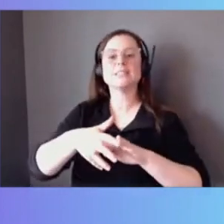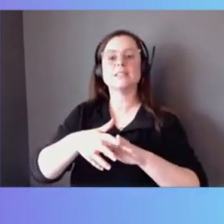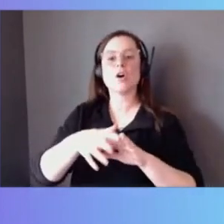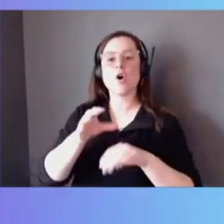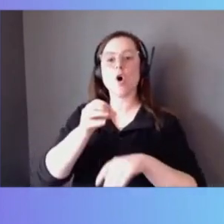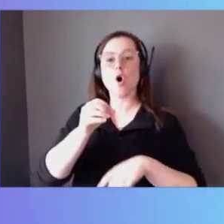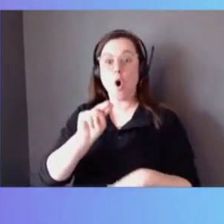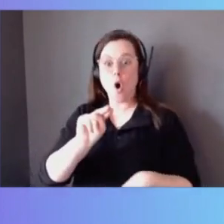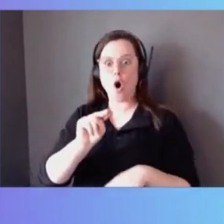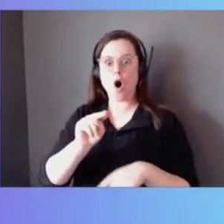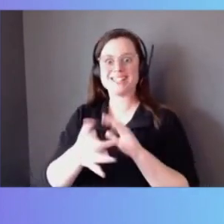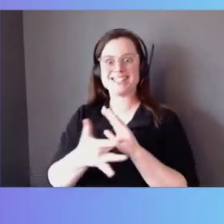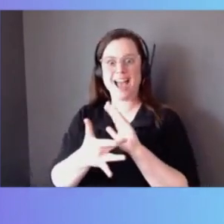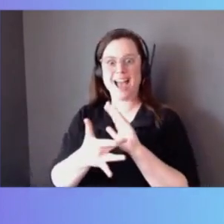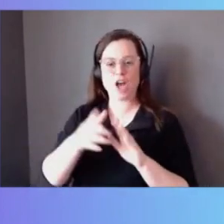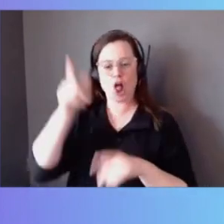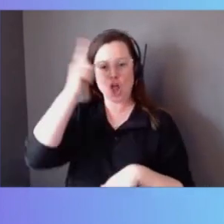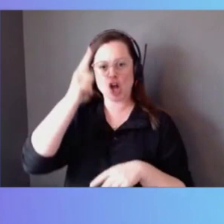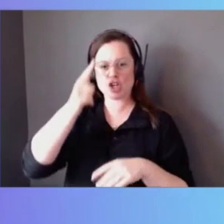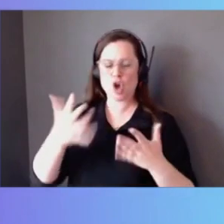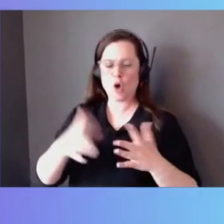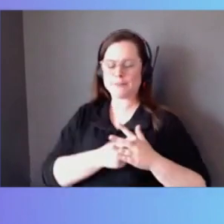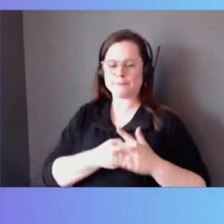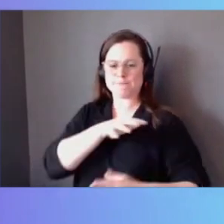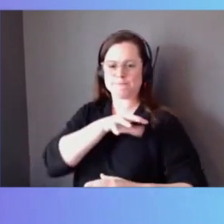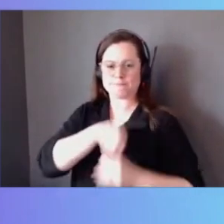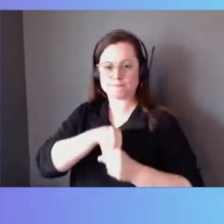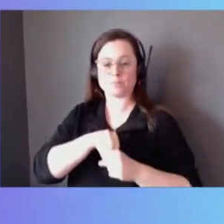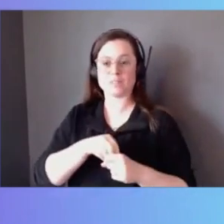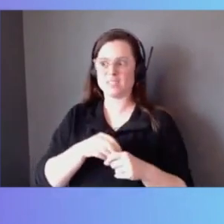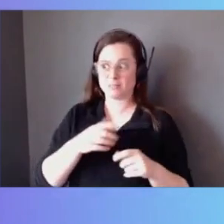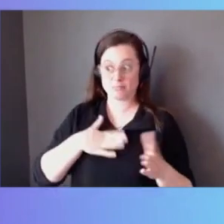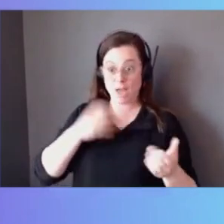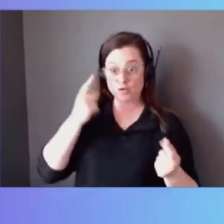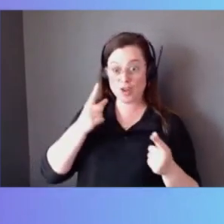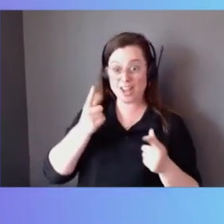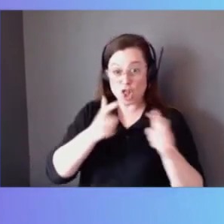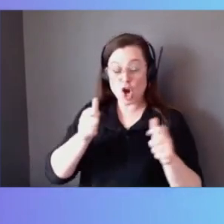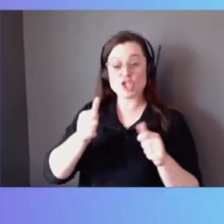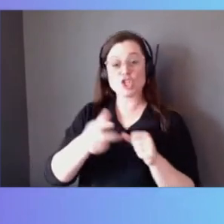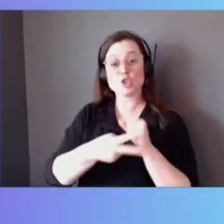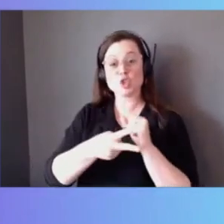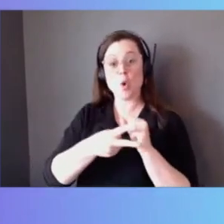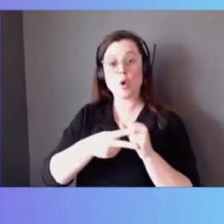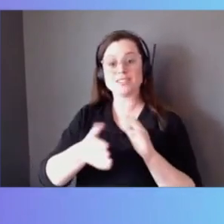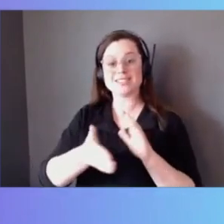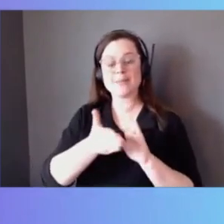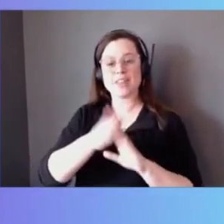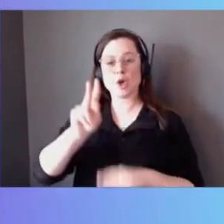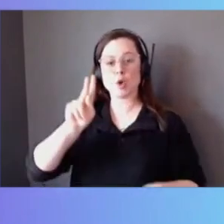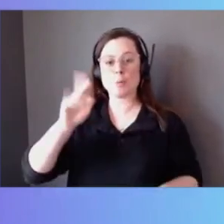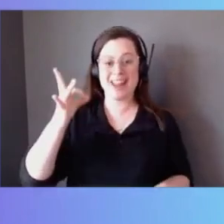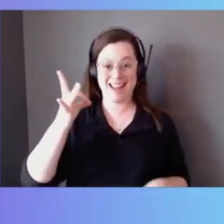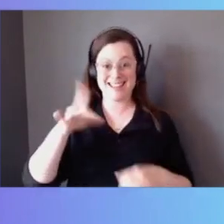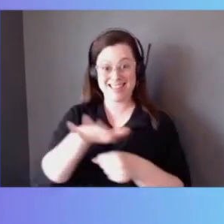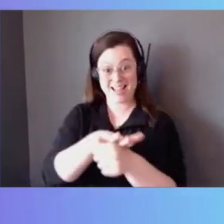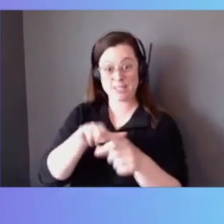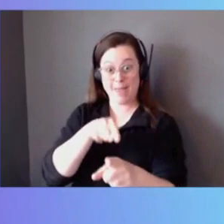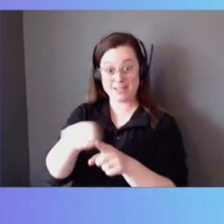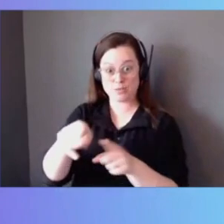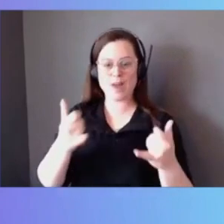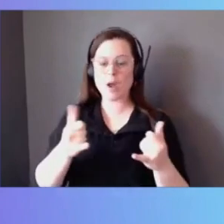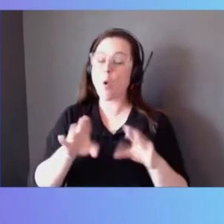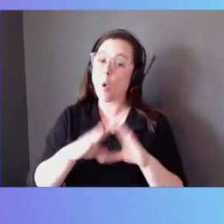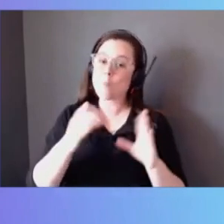the gate. And from what I understand, it's one of the largest storage orchestrators in the Kubernetes space right now. So, it is open source, github